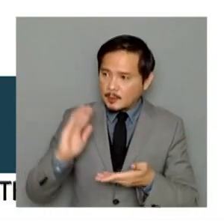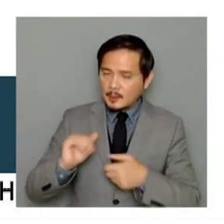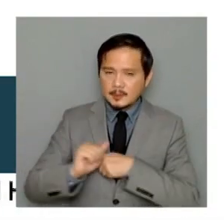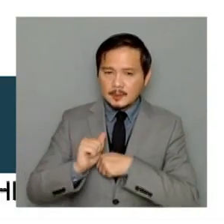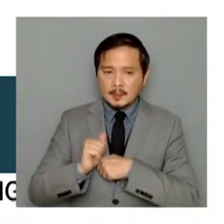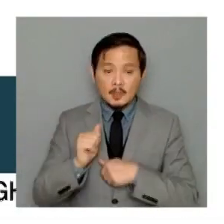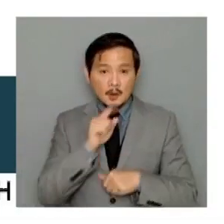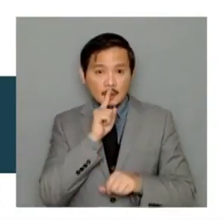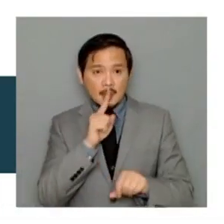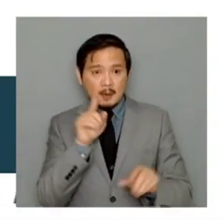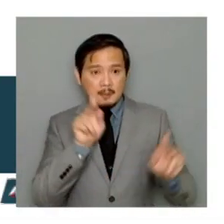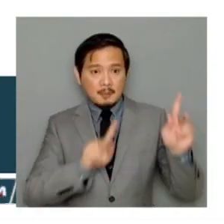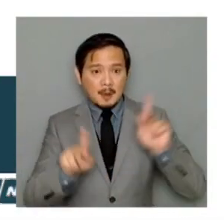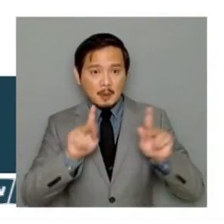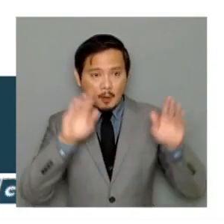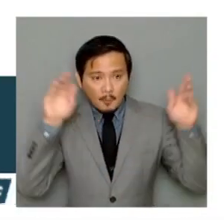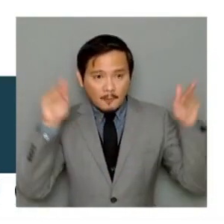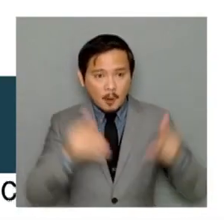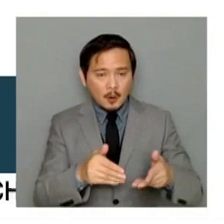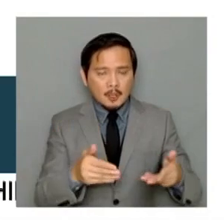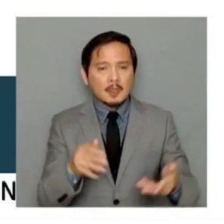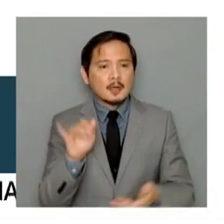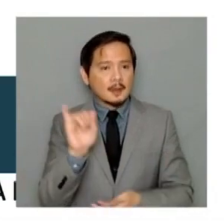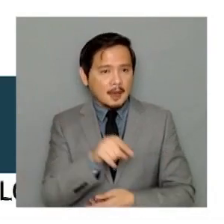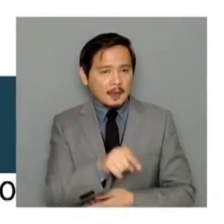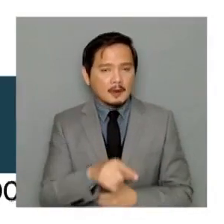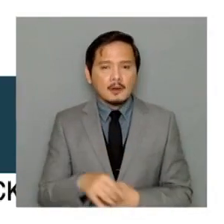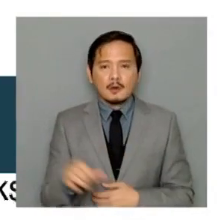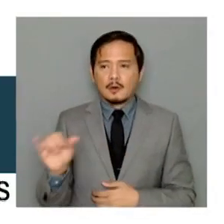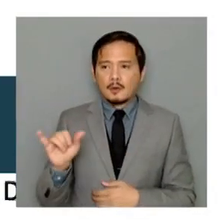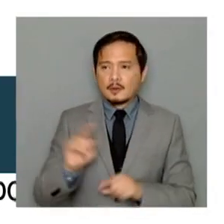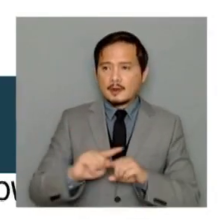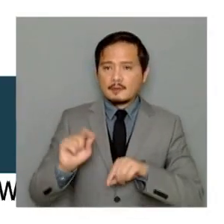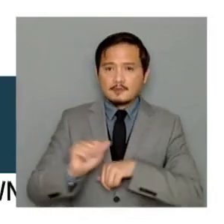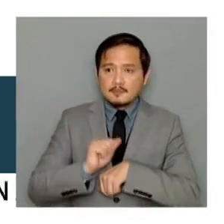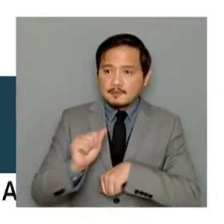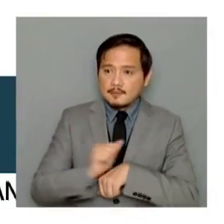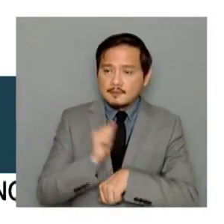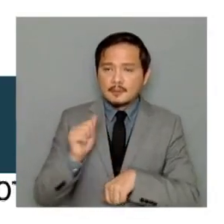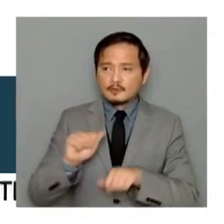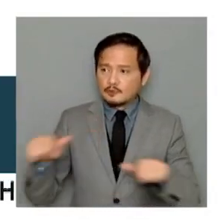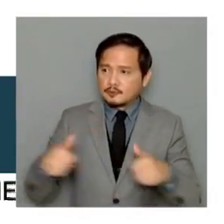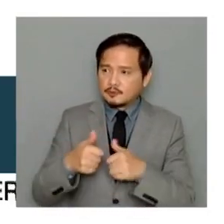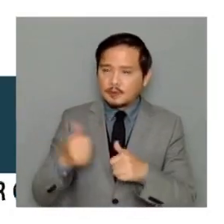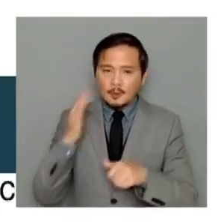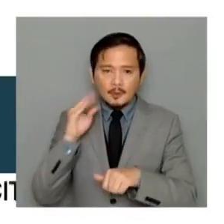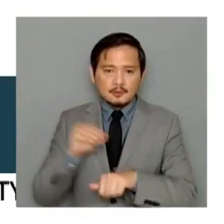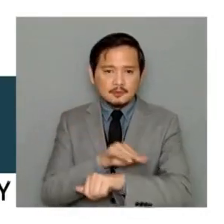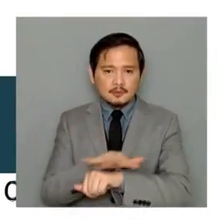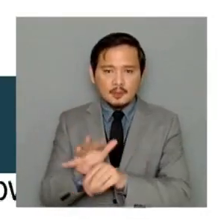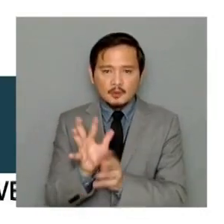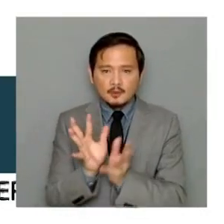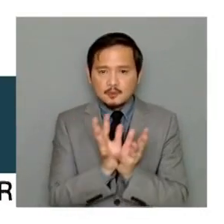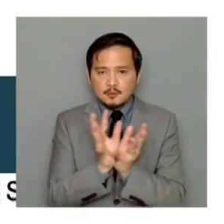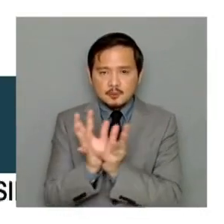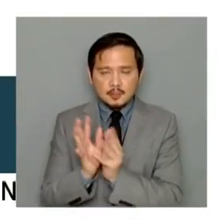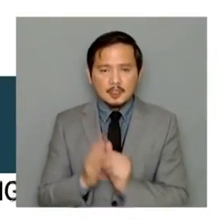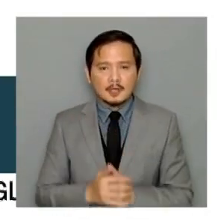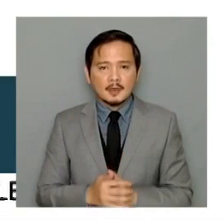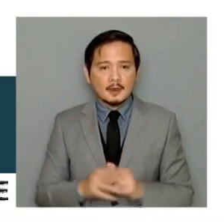in the risk, if you address the threats that are posed to communities, physical,